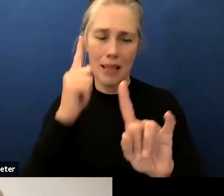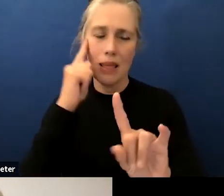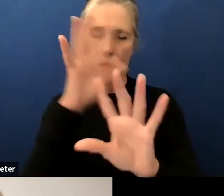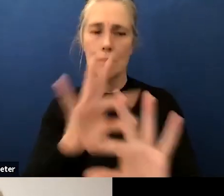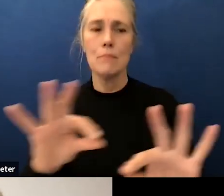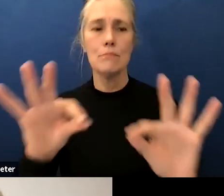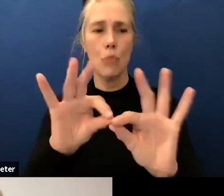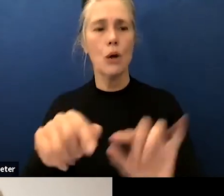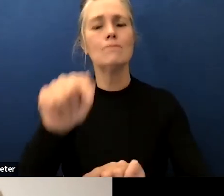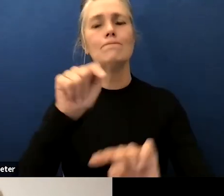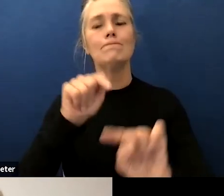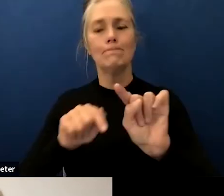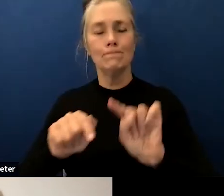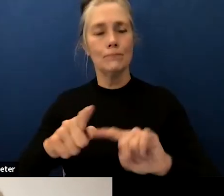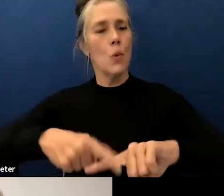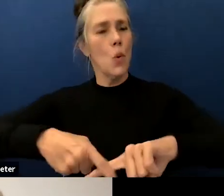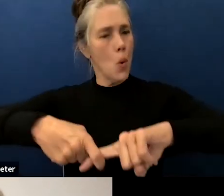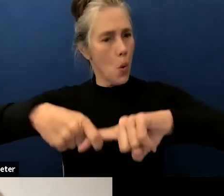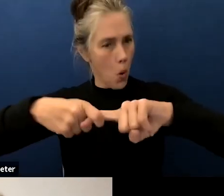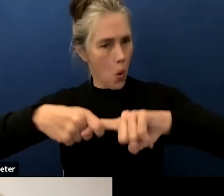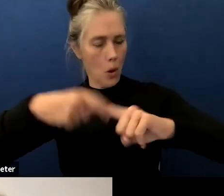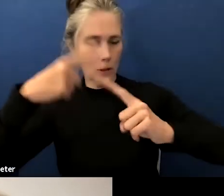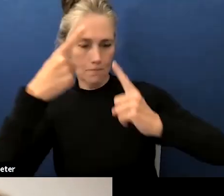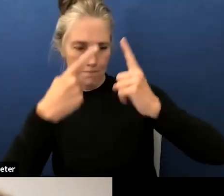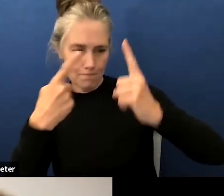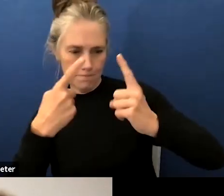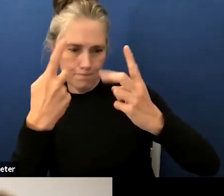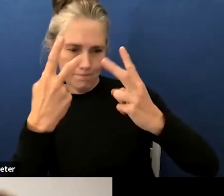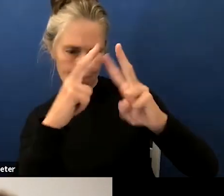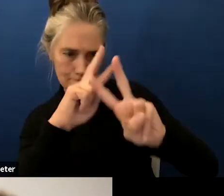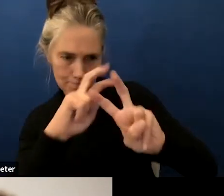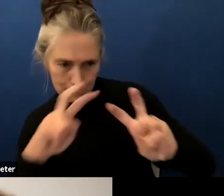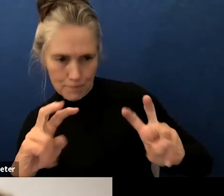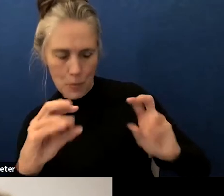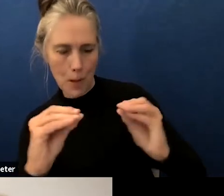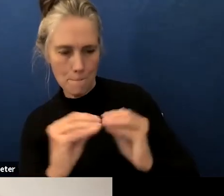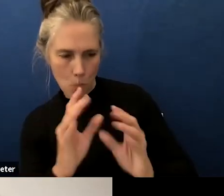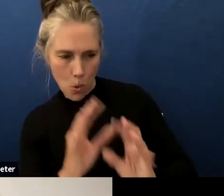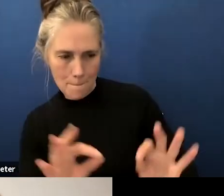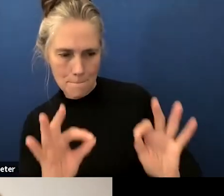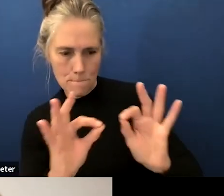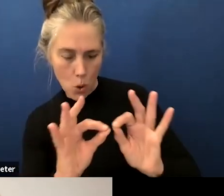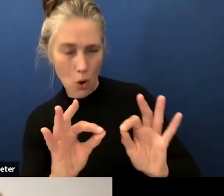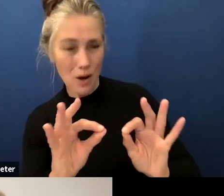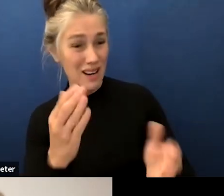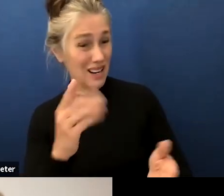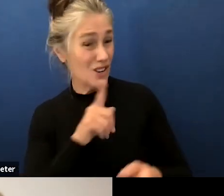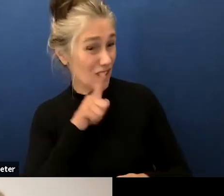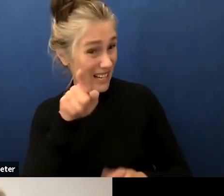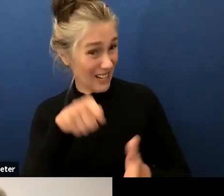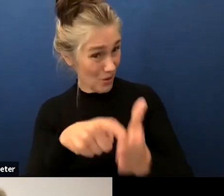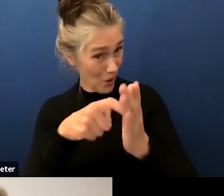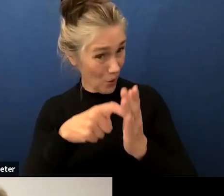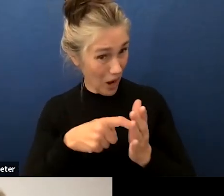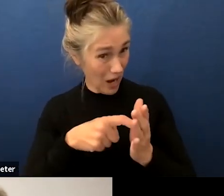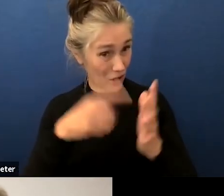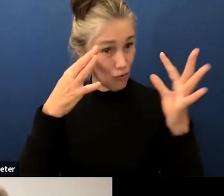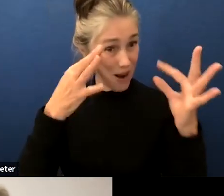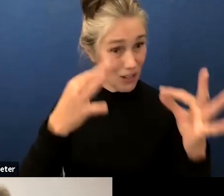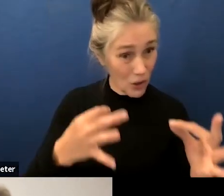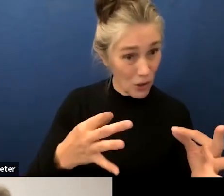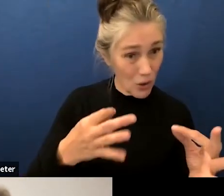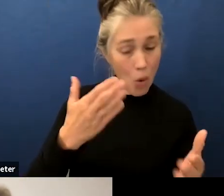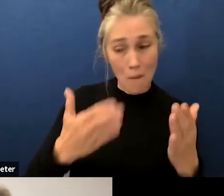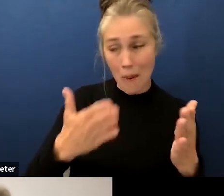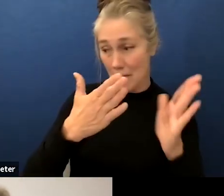and is it really does it come back in terms of the need for a resolution um versus a plan or